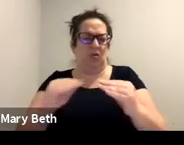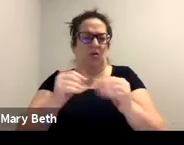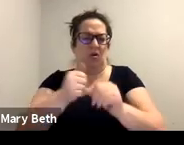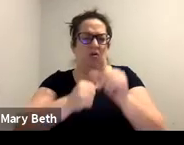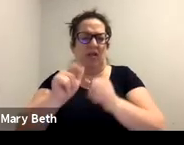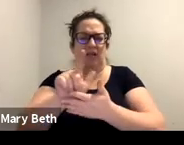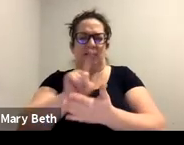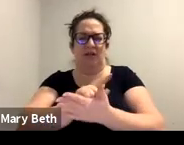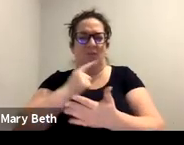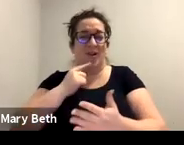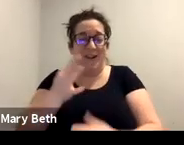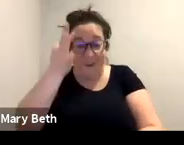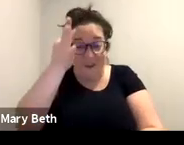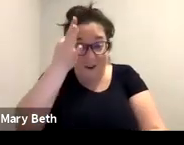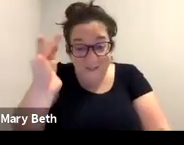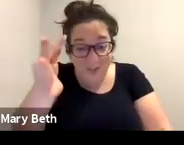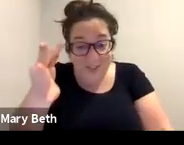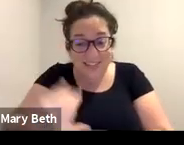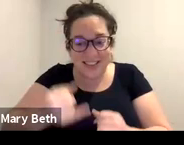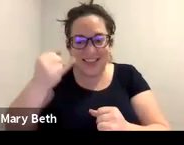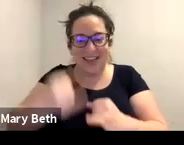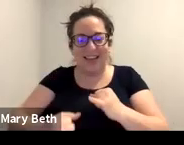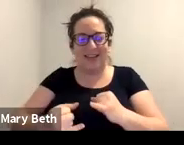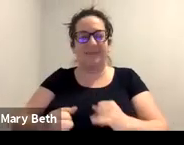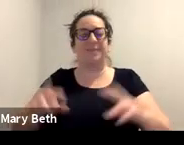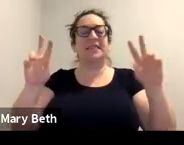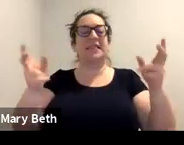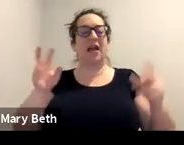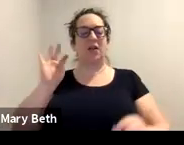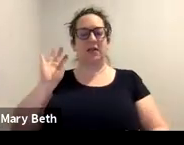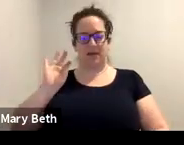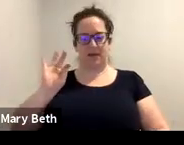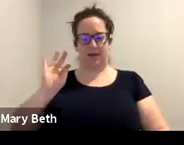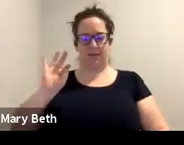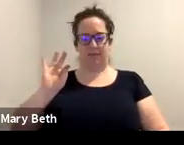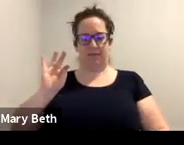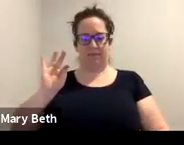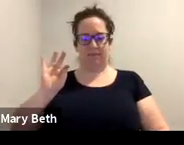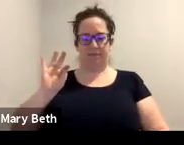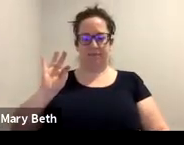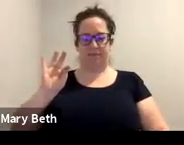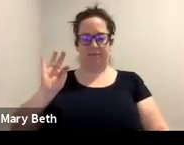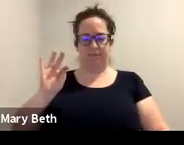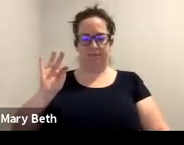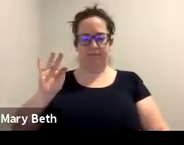We're almost at the end. Okay, so Title IX, you know, I kind of touched on this related to,